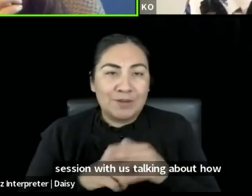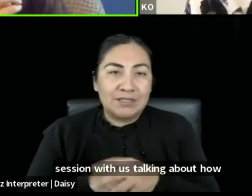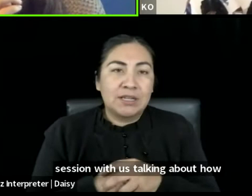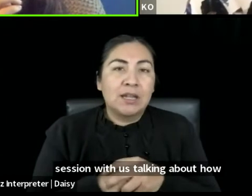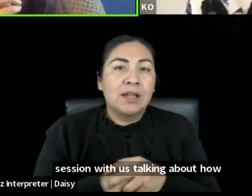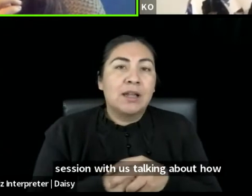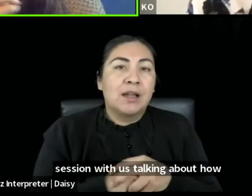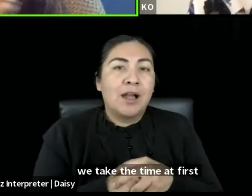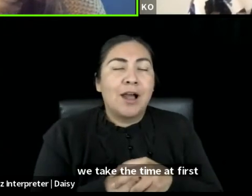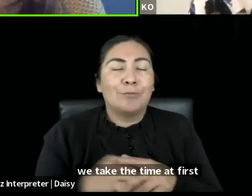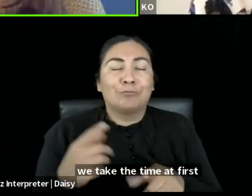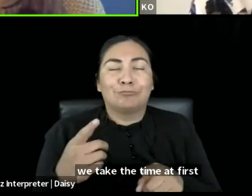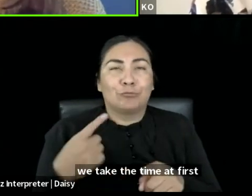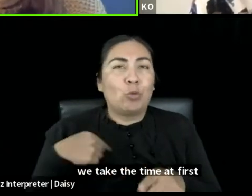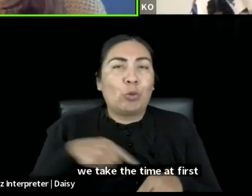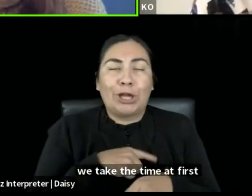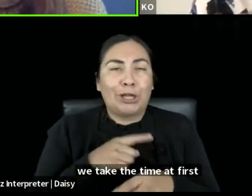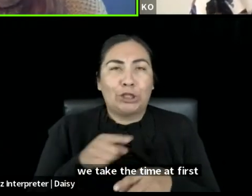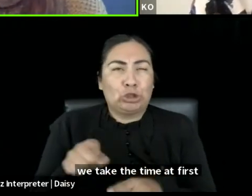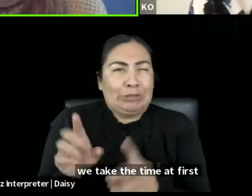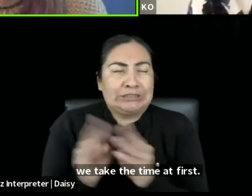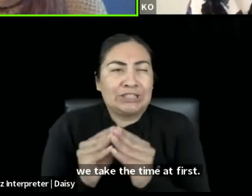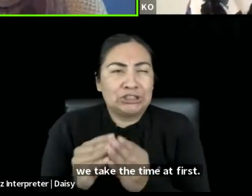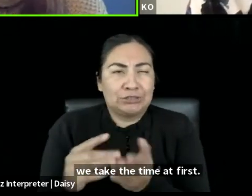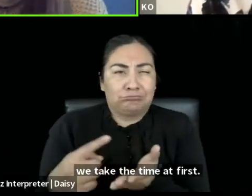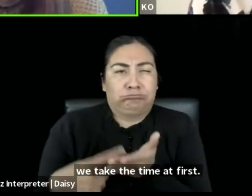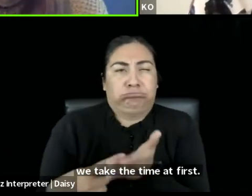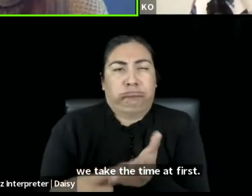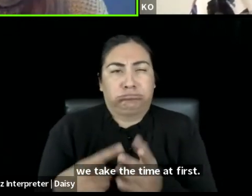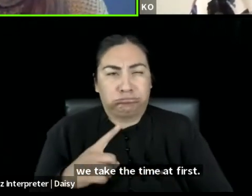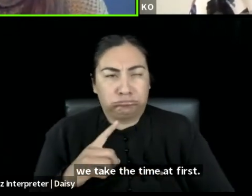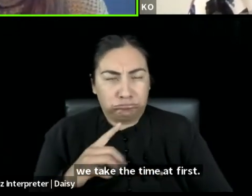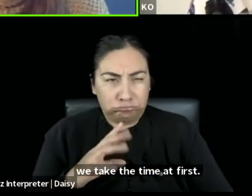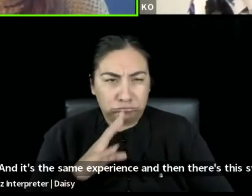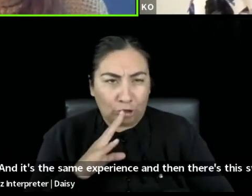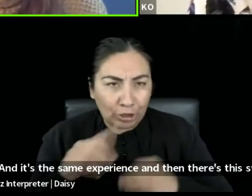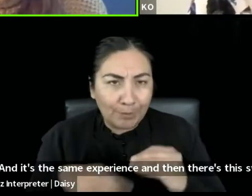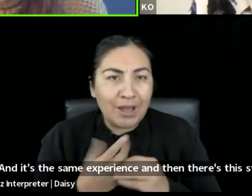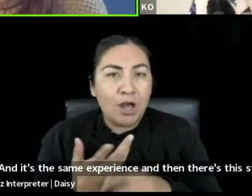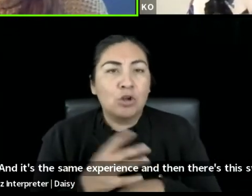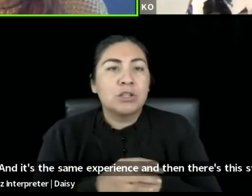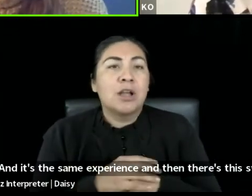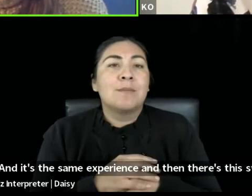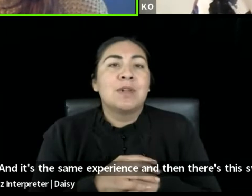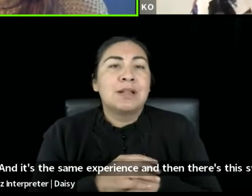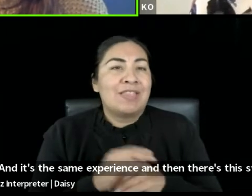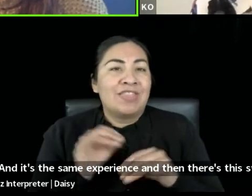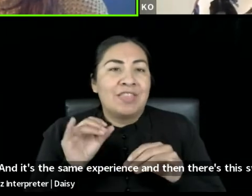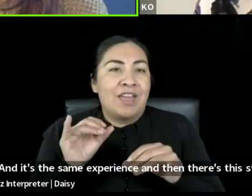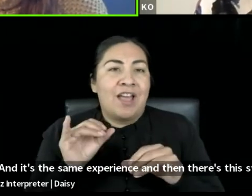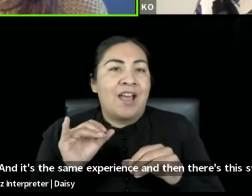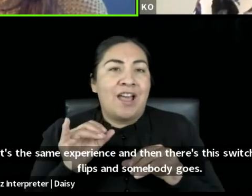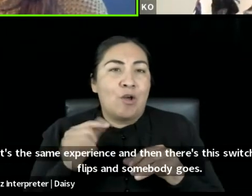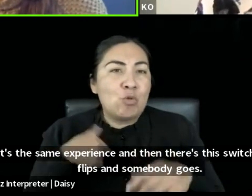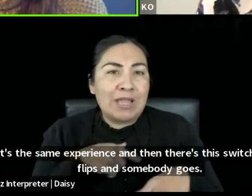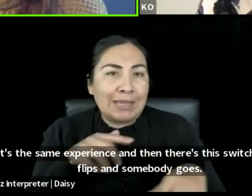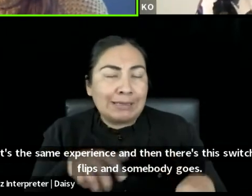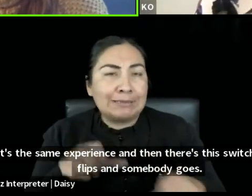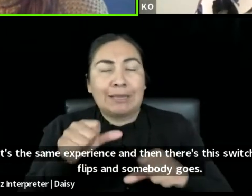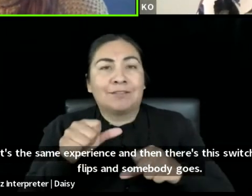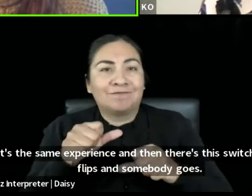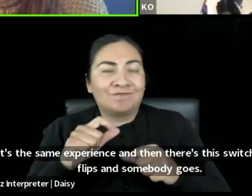and it's the same experience. And then there's this switch that flips and somebody goes, and it takes off